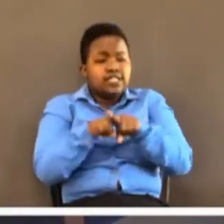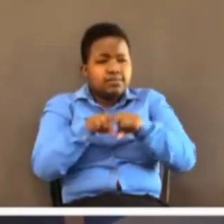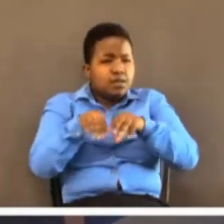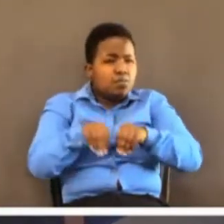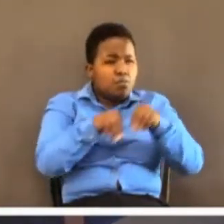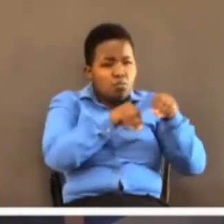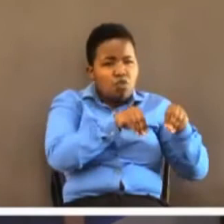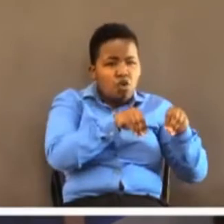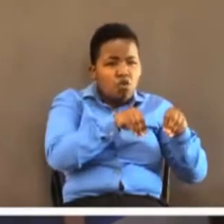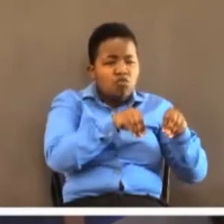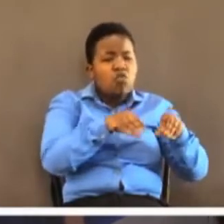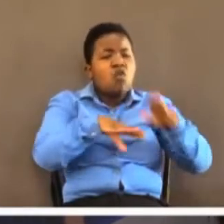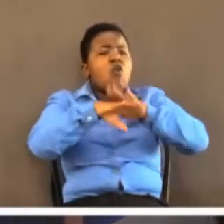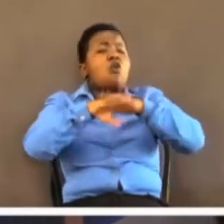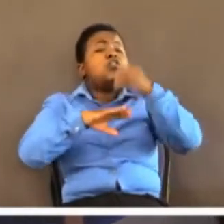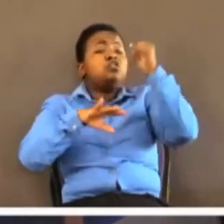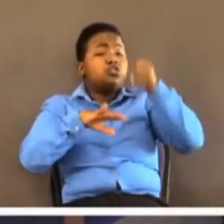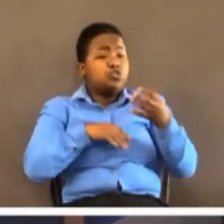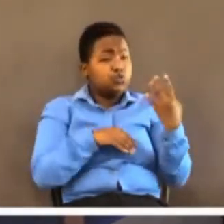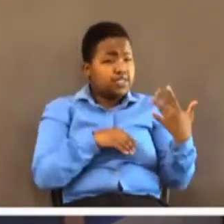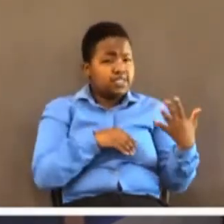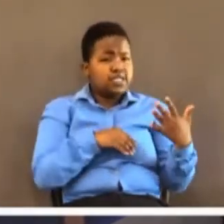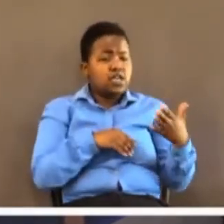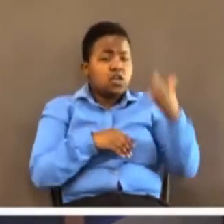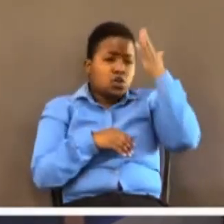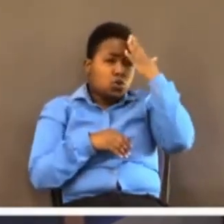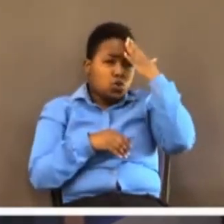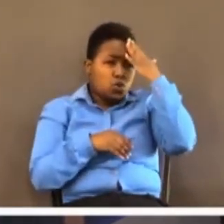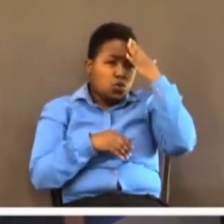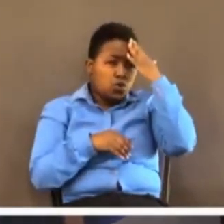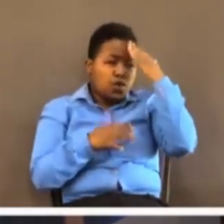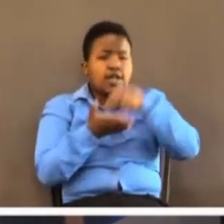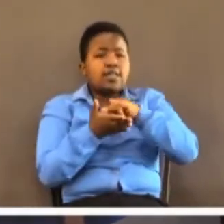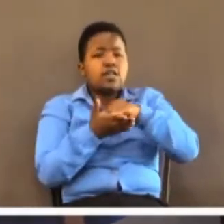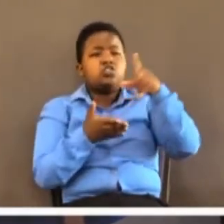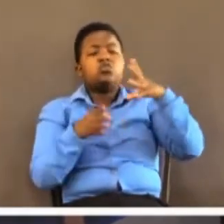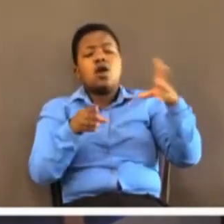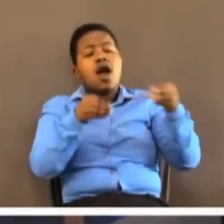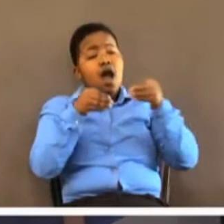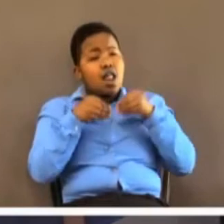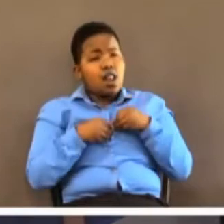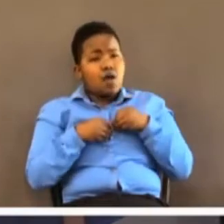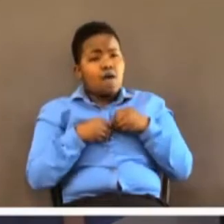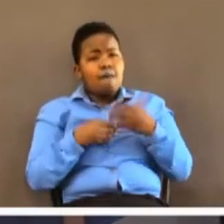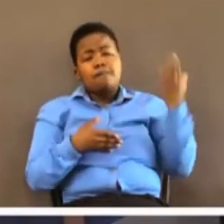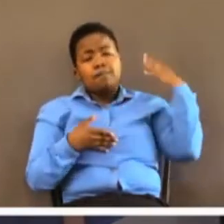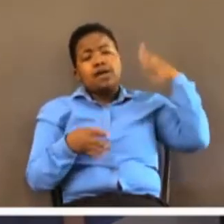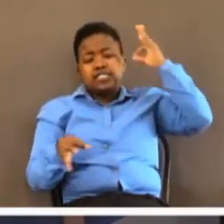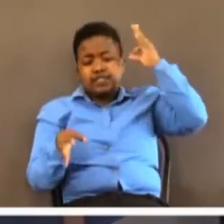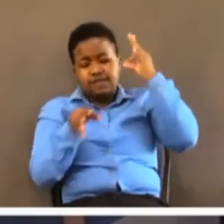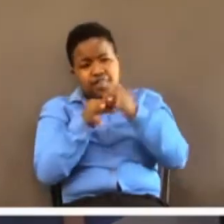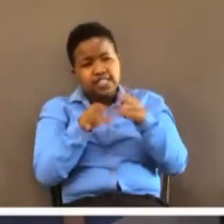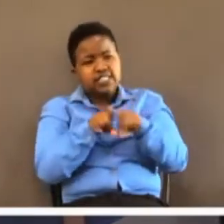thing in your life, you must know that you cannot allow your past failures and